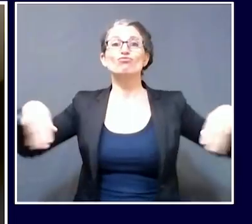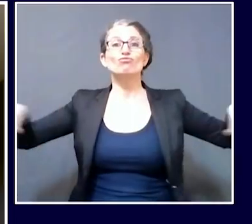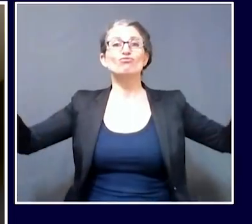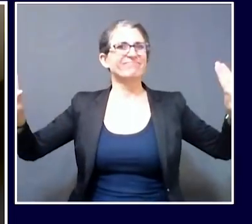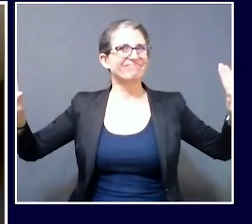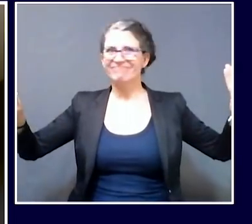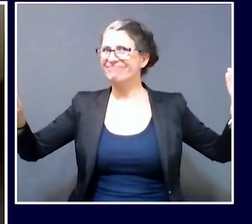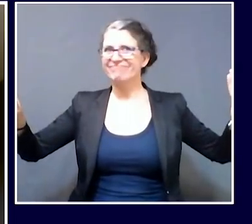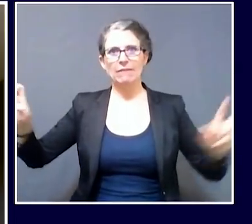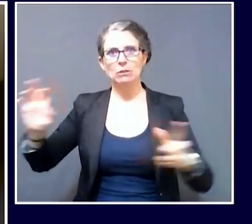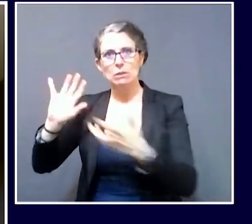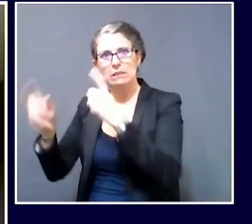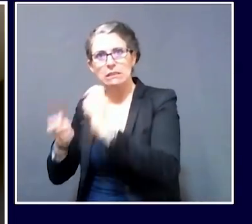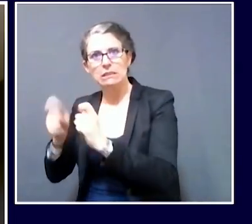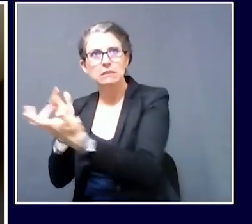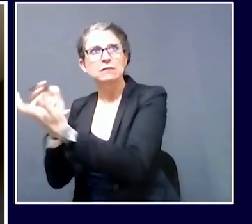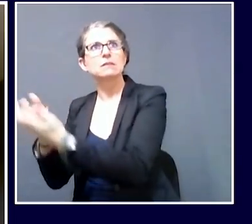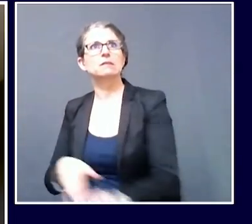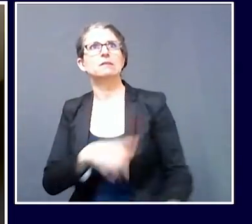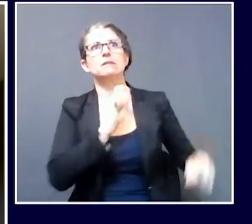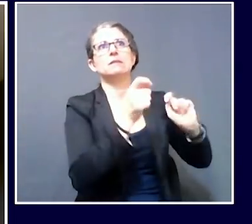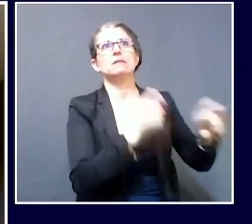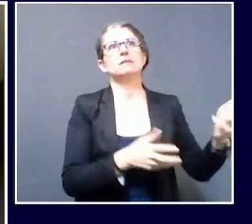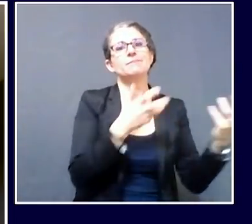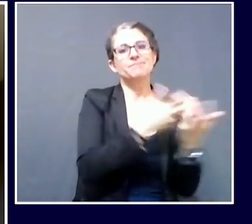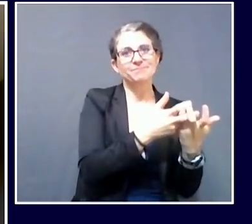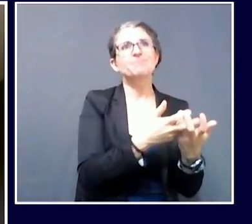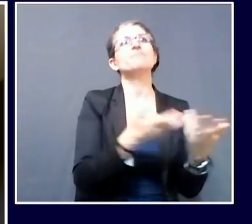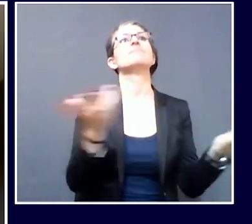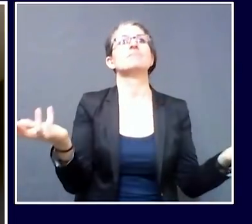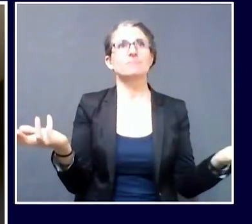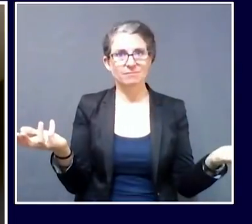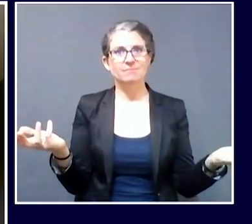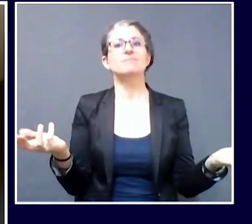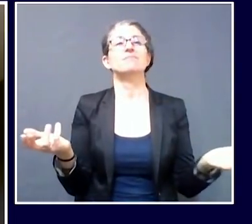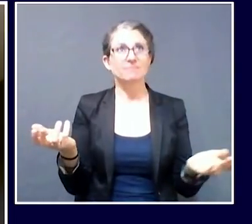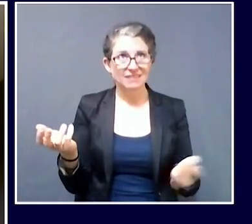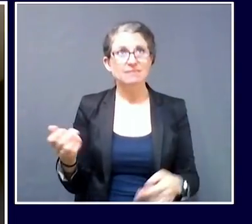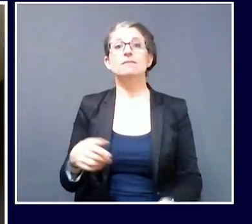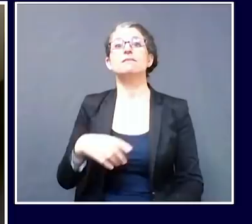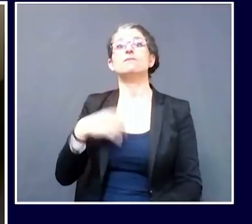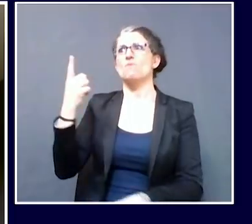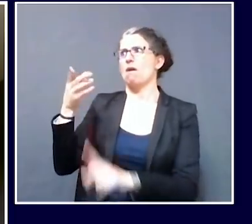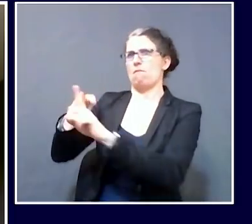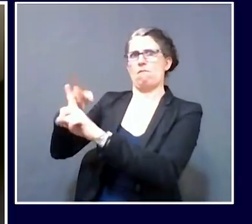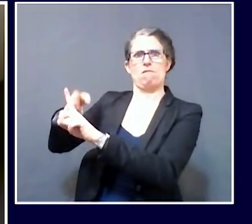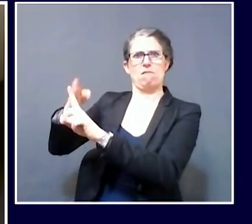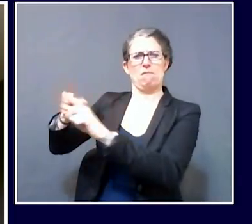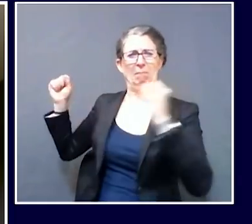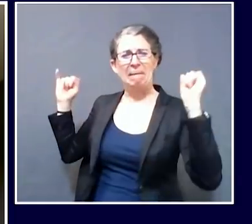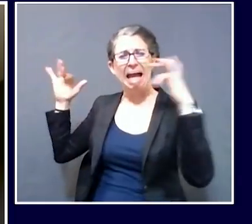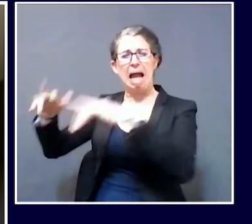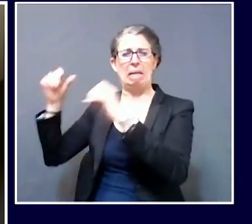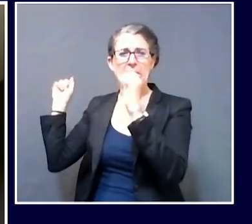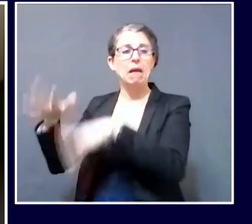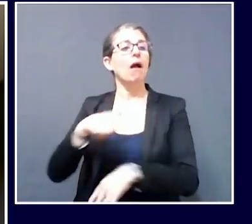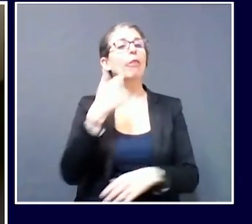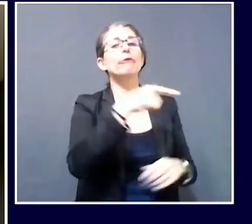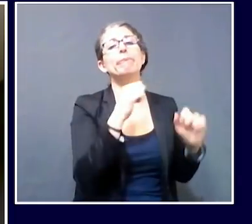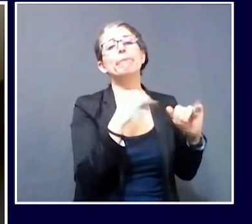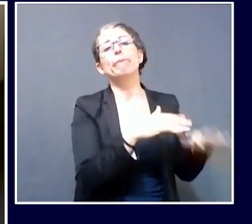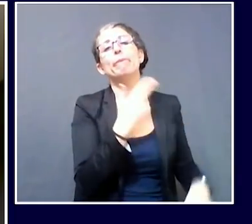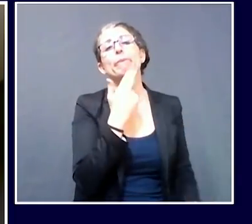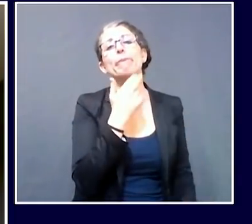normally go to a speedway and activity that happens there. So we, Commissioner Van Noot has offered to kind of help